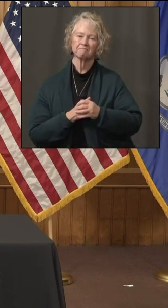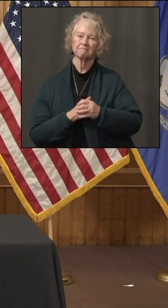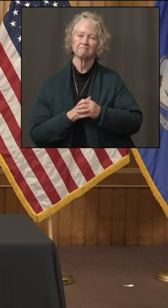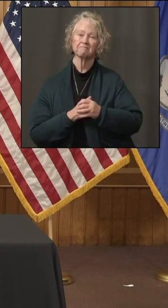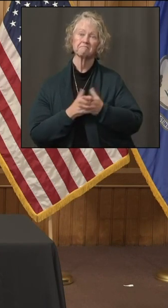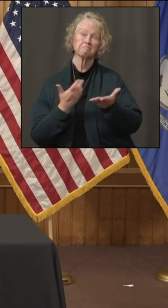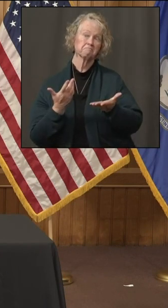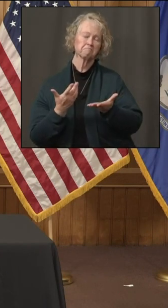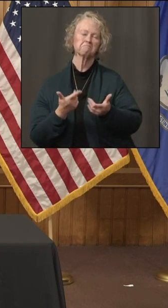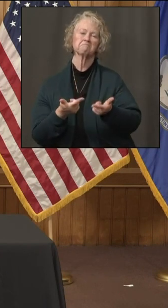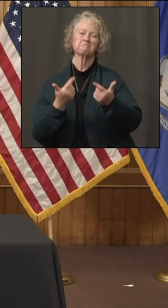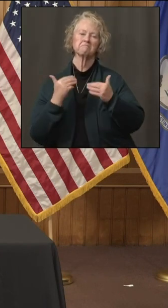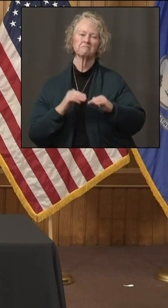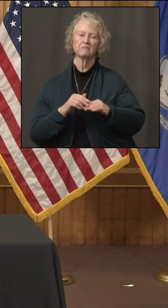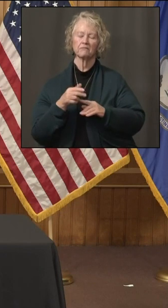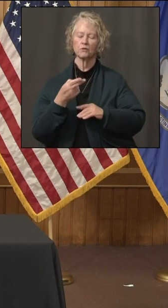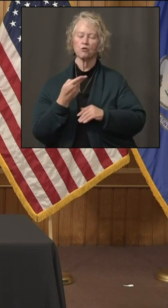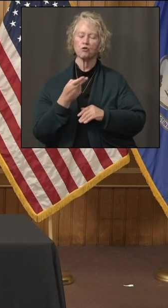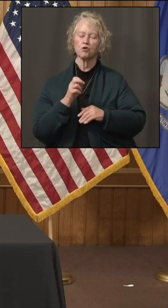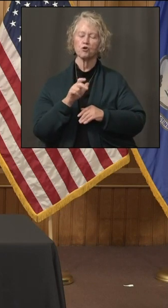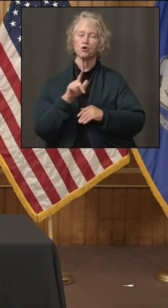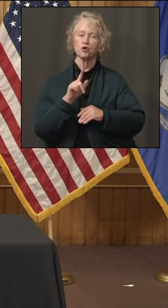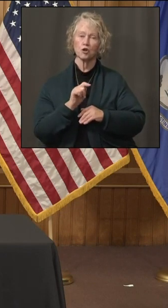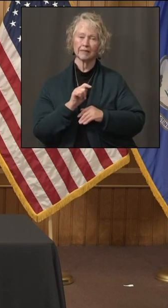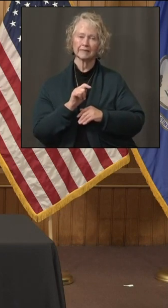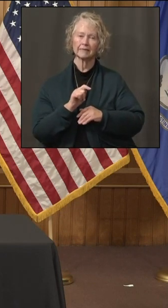Okay, we'll move on to Hearst, Connecticut Media.